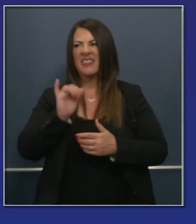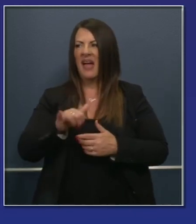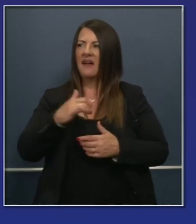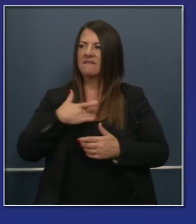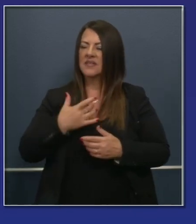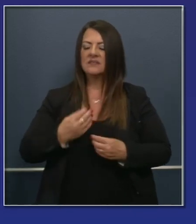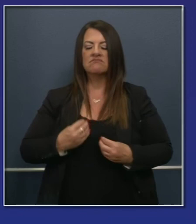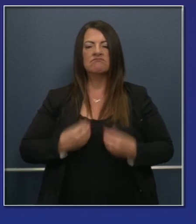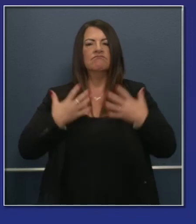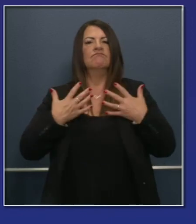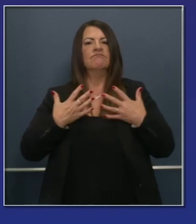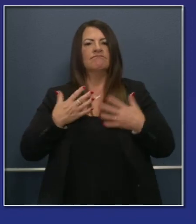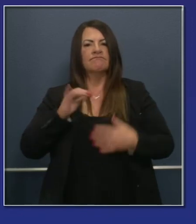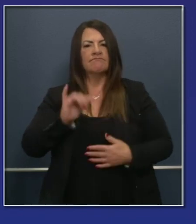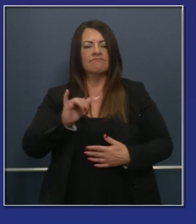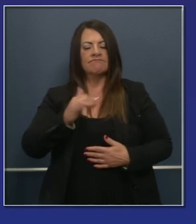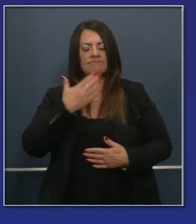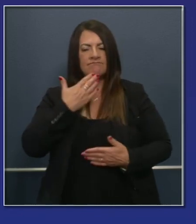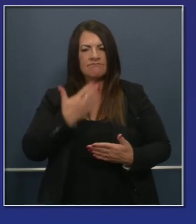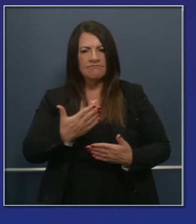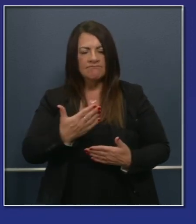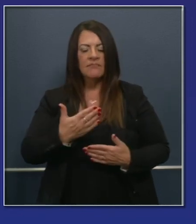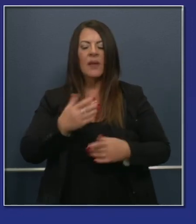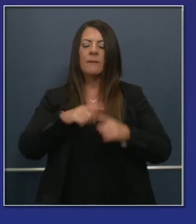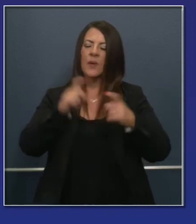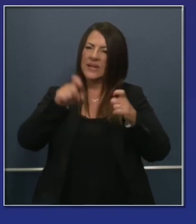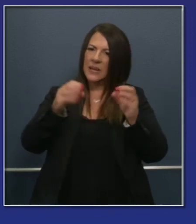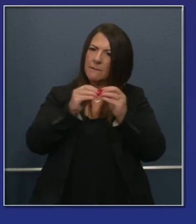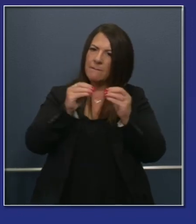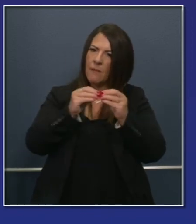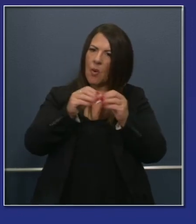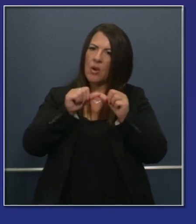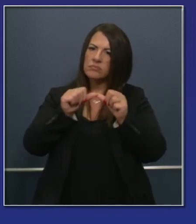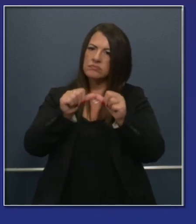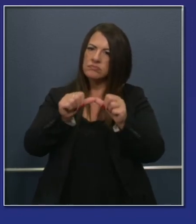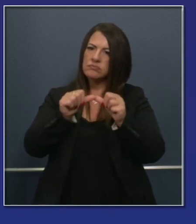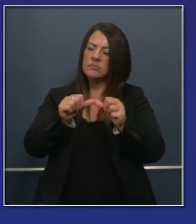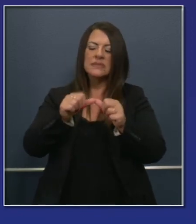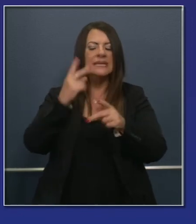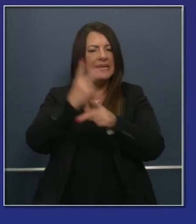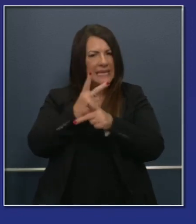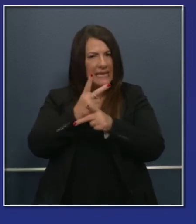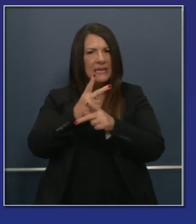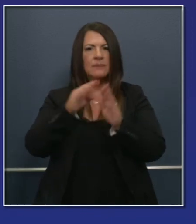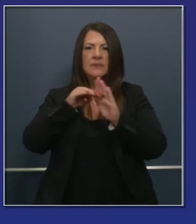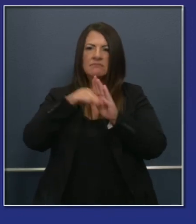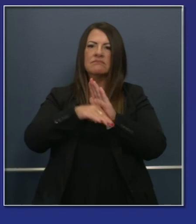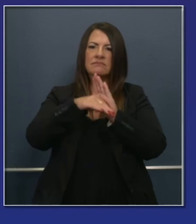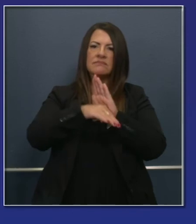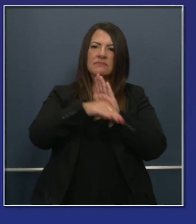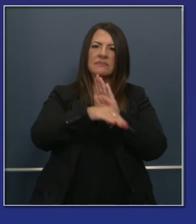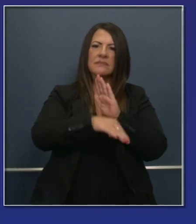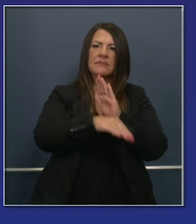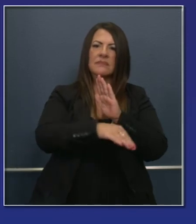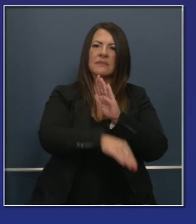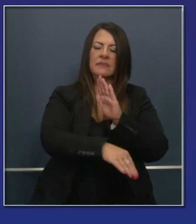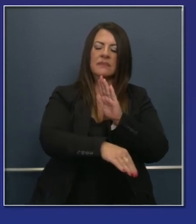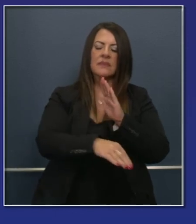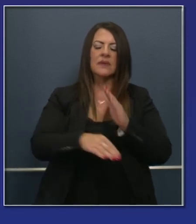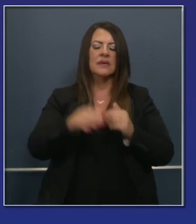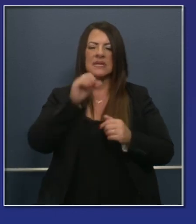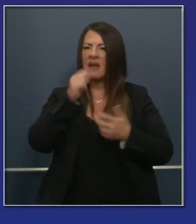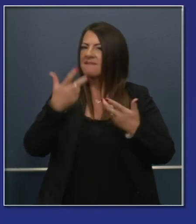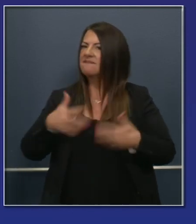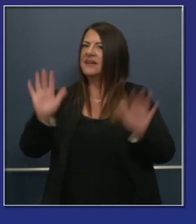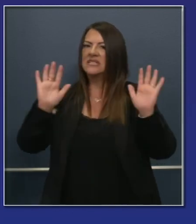an encouraging sign. We need to see more stability. We need to see that line continue to bend in this direction. We're not out of the